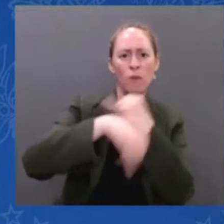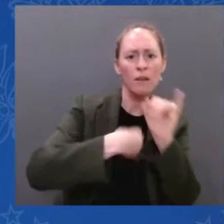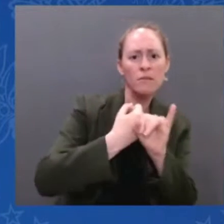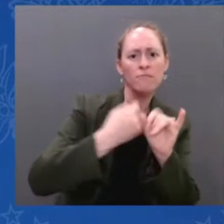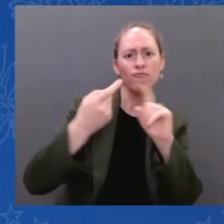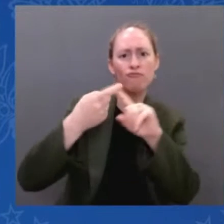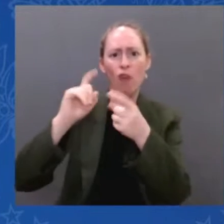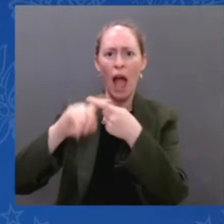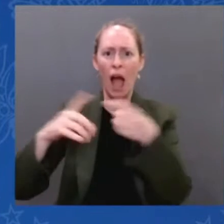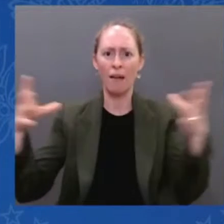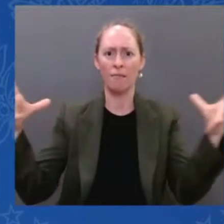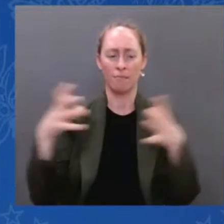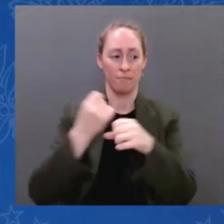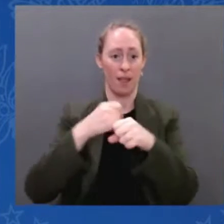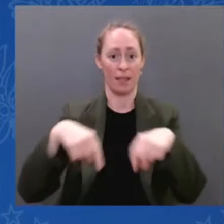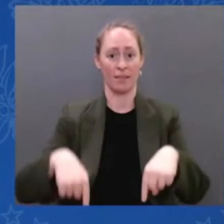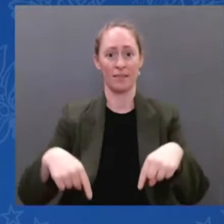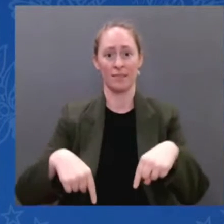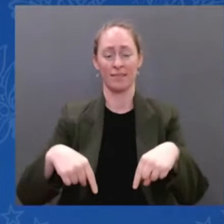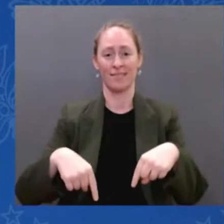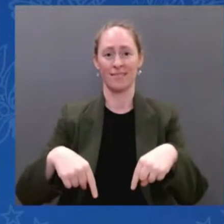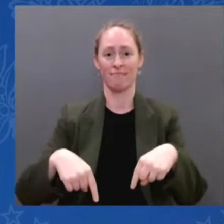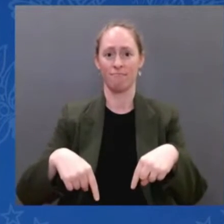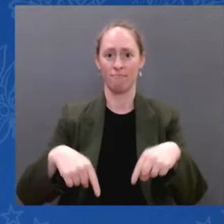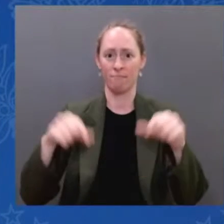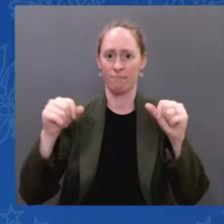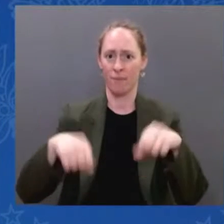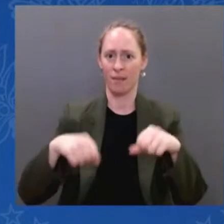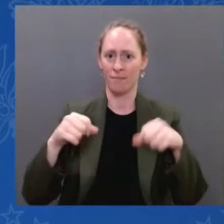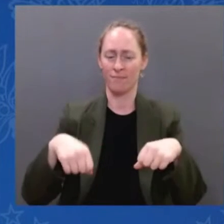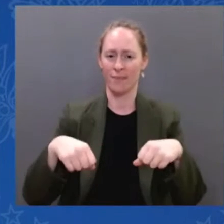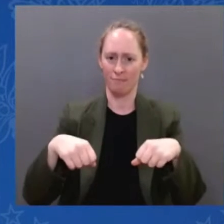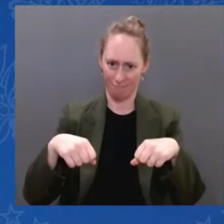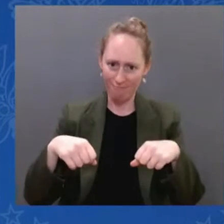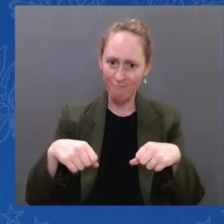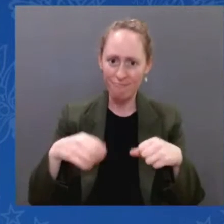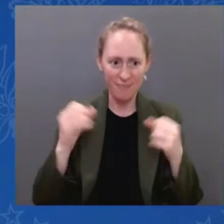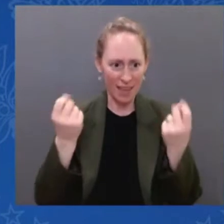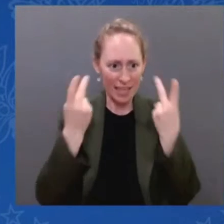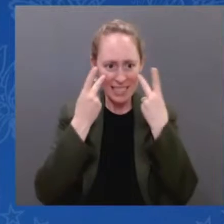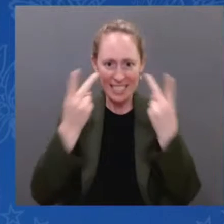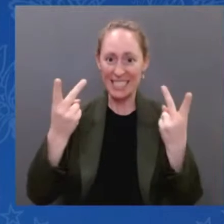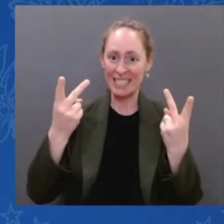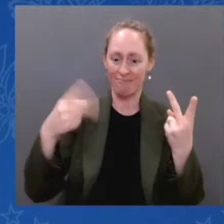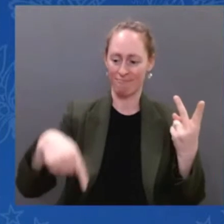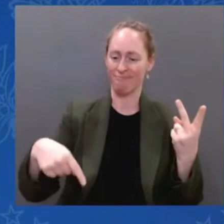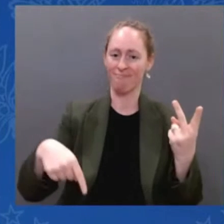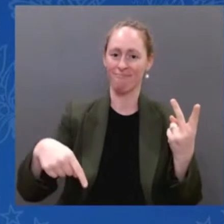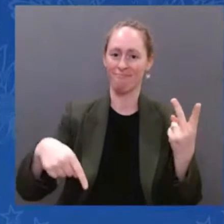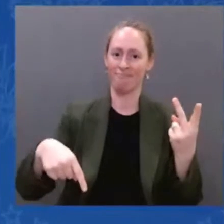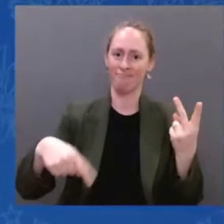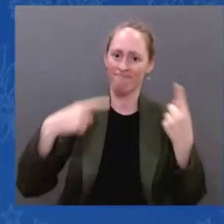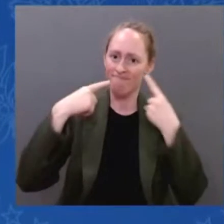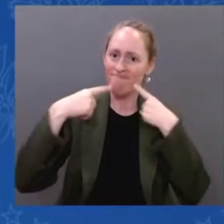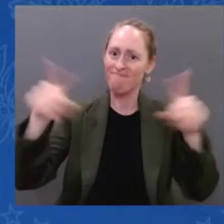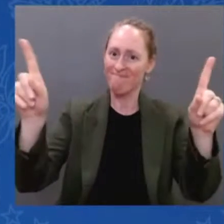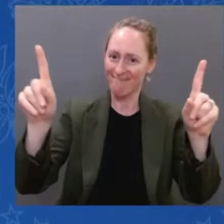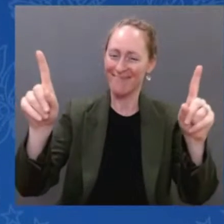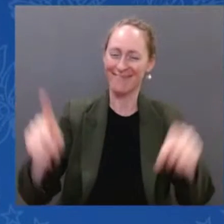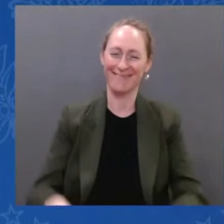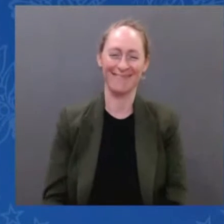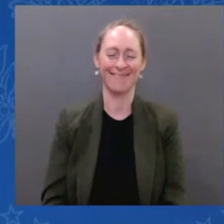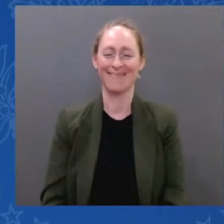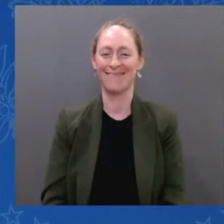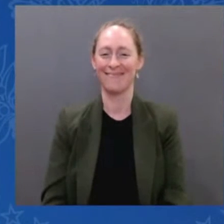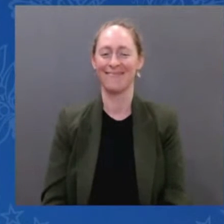engineering achievements. And the images we will see today are a testament to the amazing work done